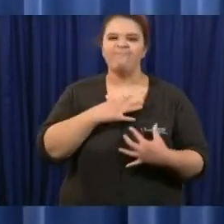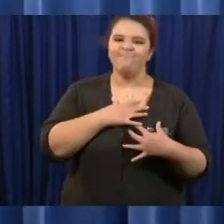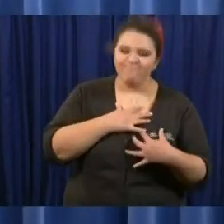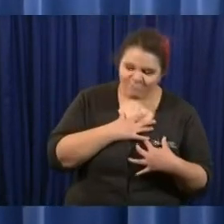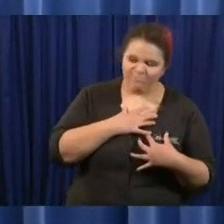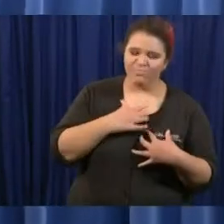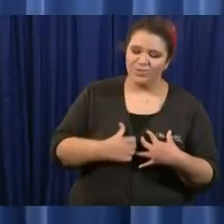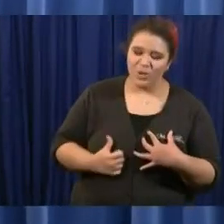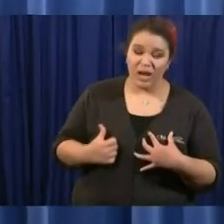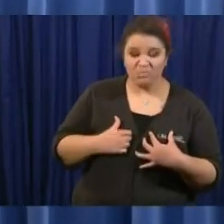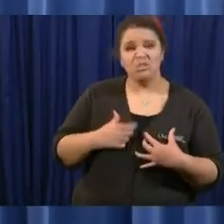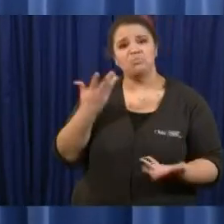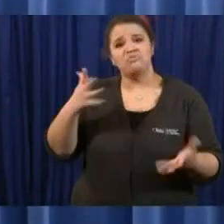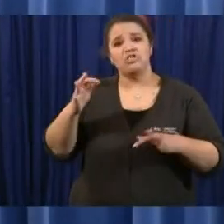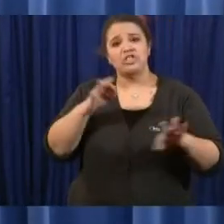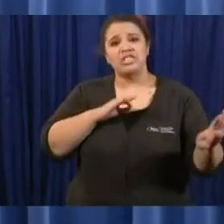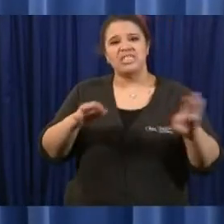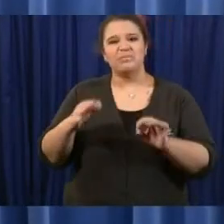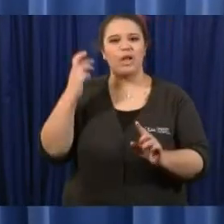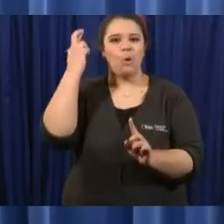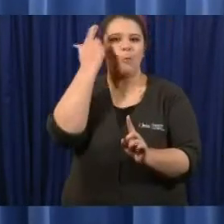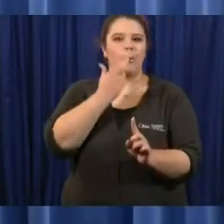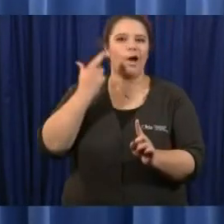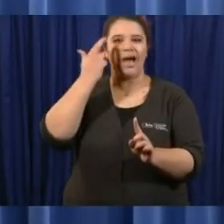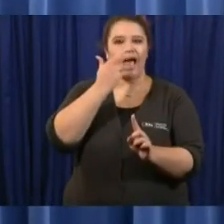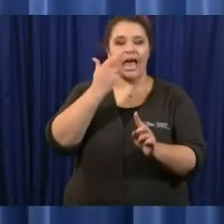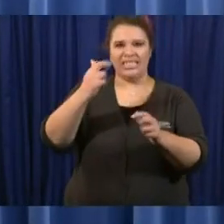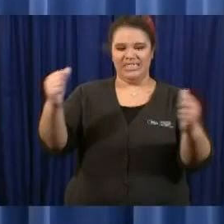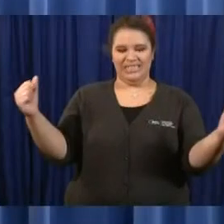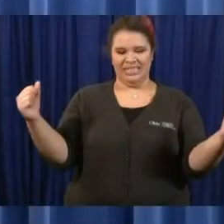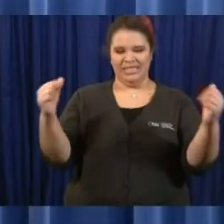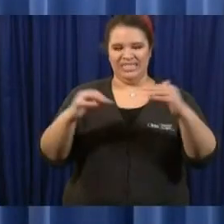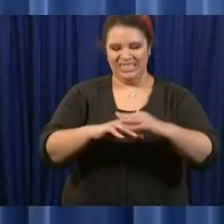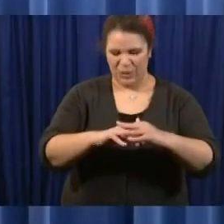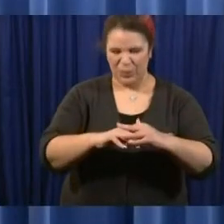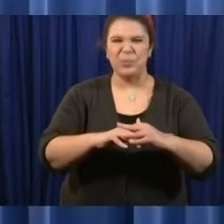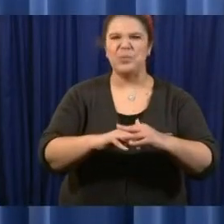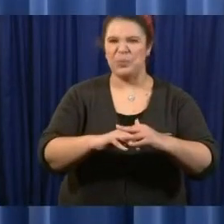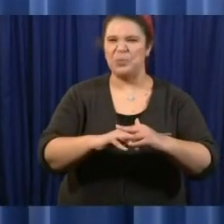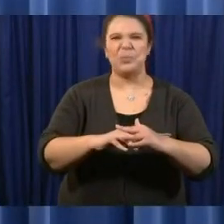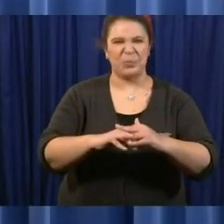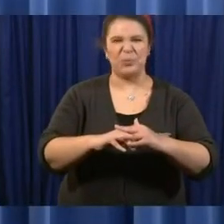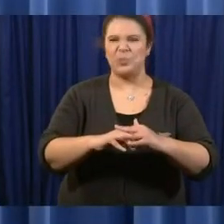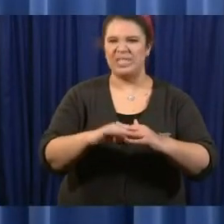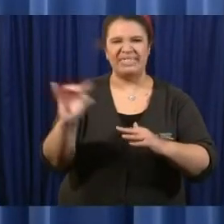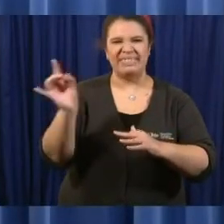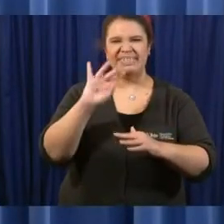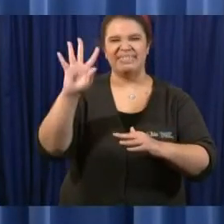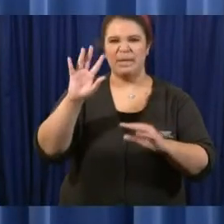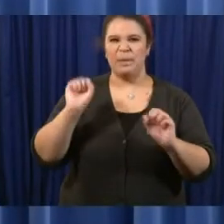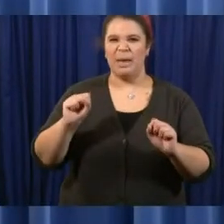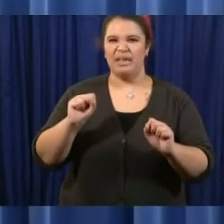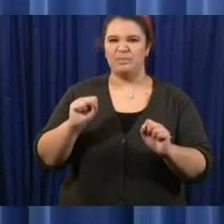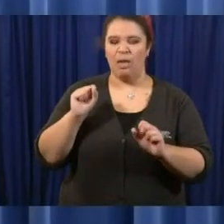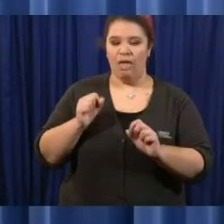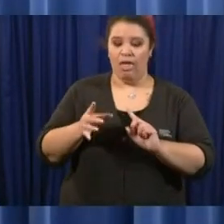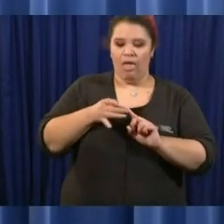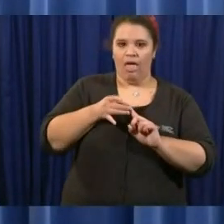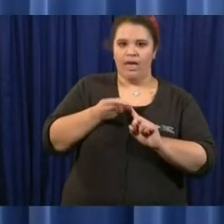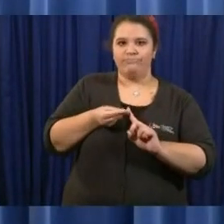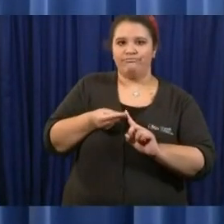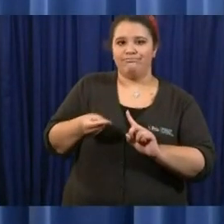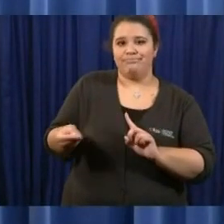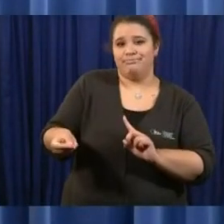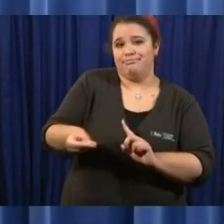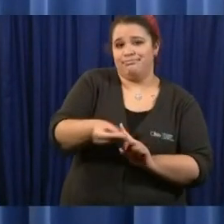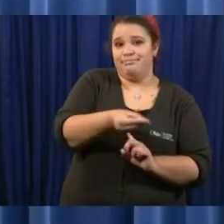explained why it might be problematic to have children coming together and potentially spreading the virus and taking it home but as we're